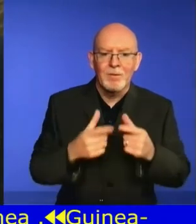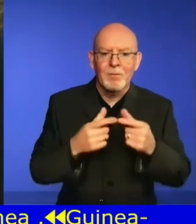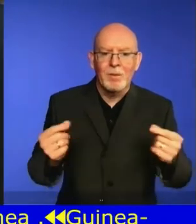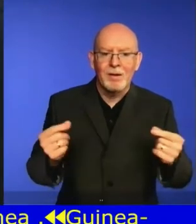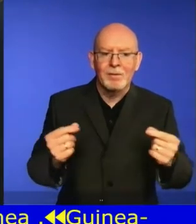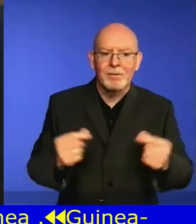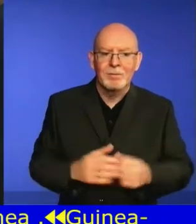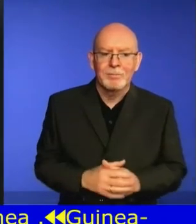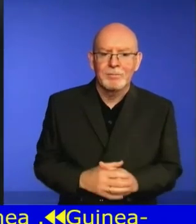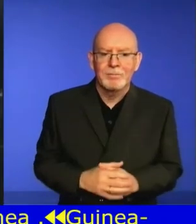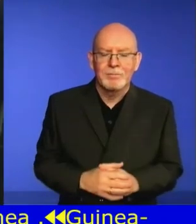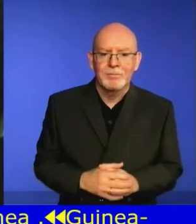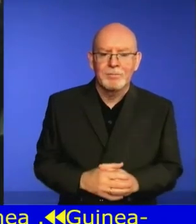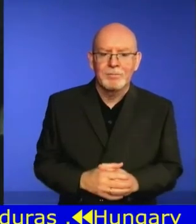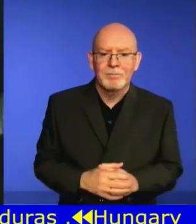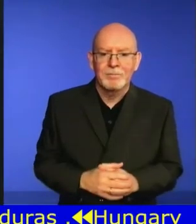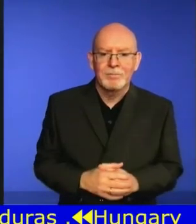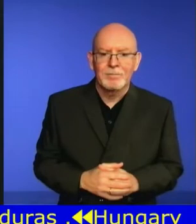Jordan,